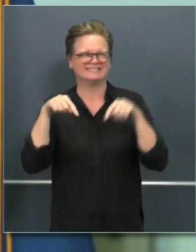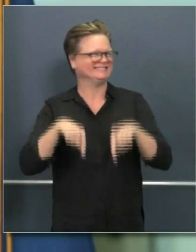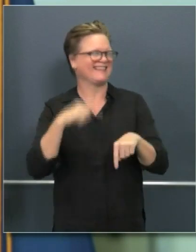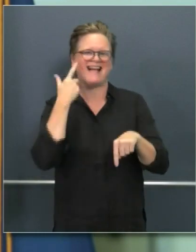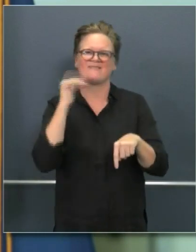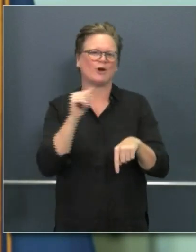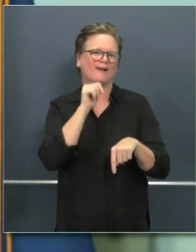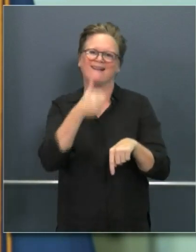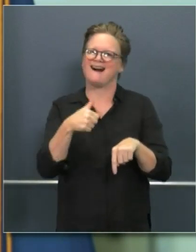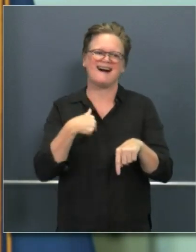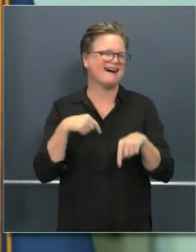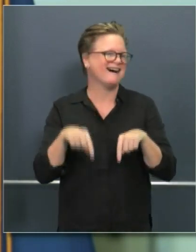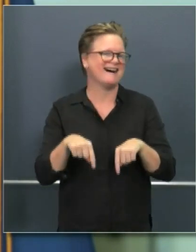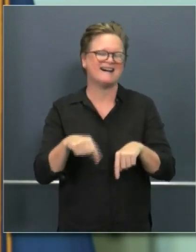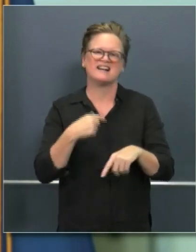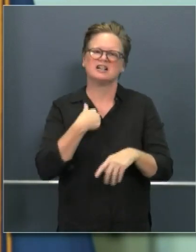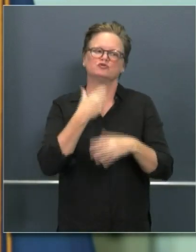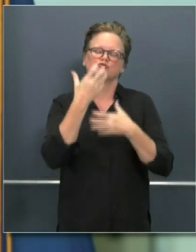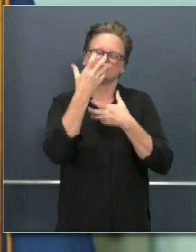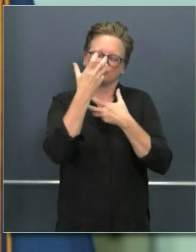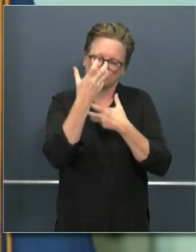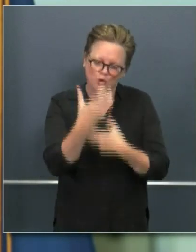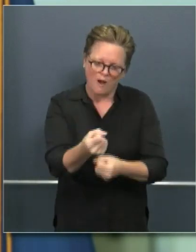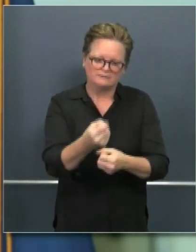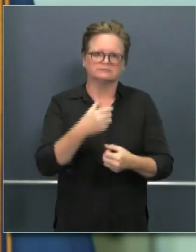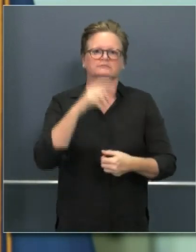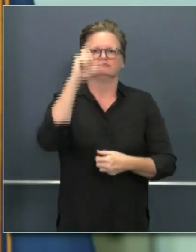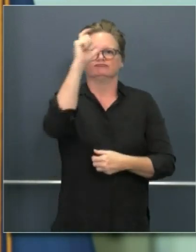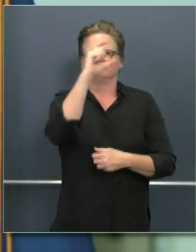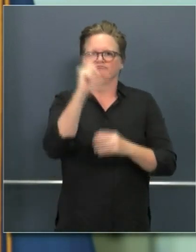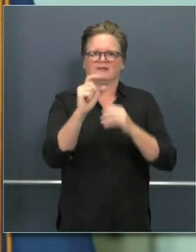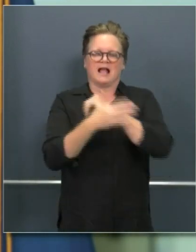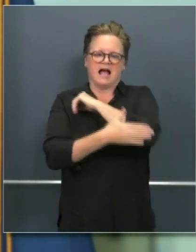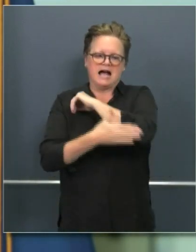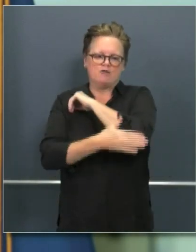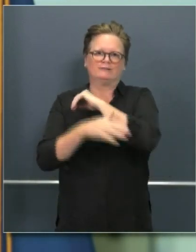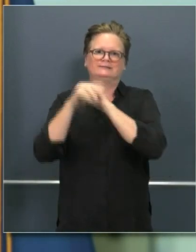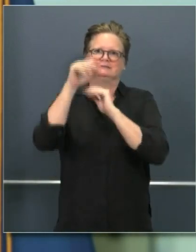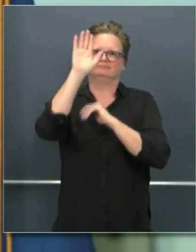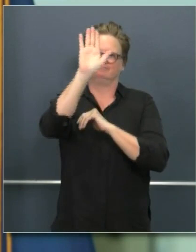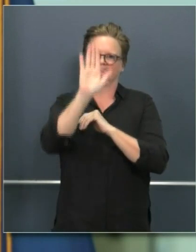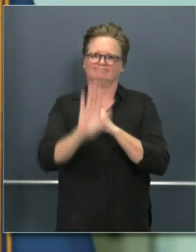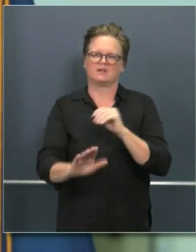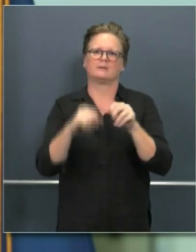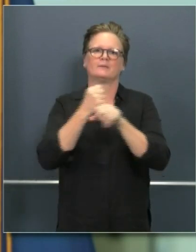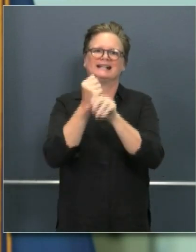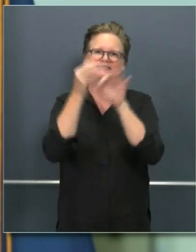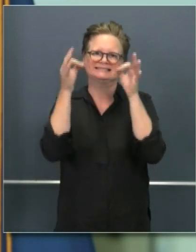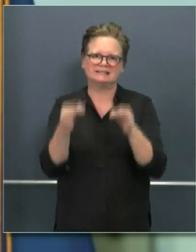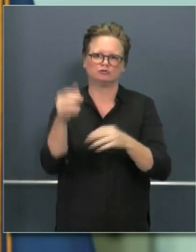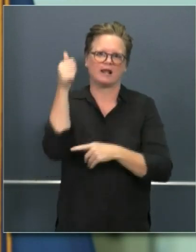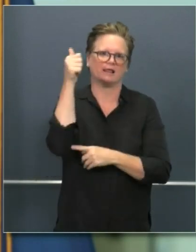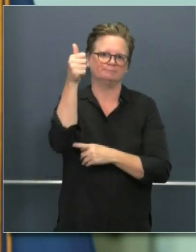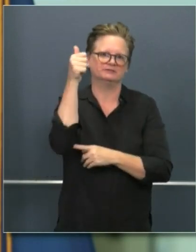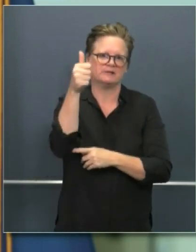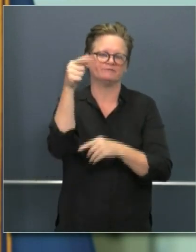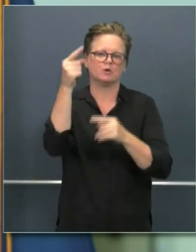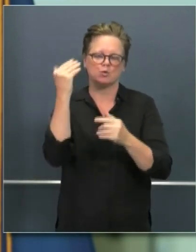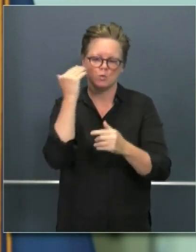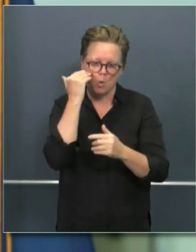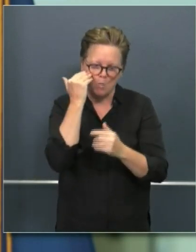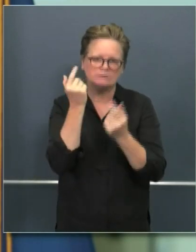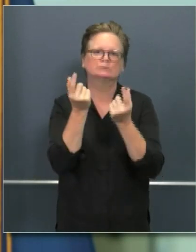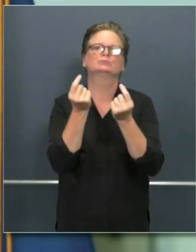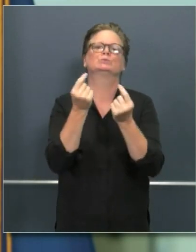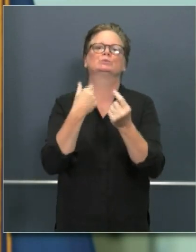to represent, truly represent the needs of their counties, their cities, and their regions to do the right thing. But again, but it's trust